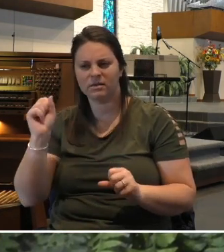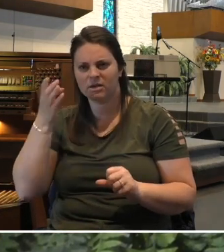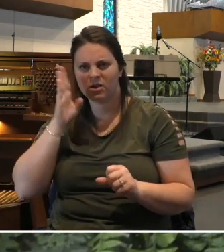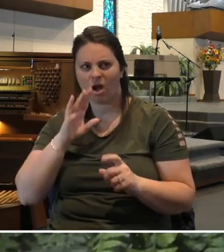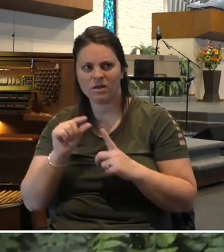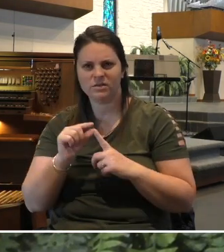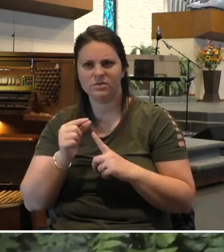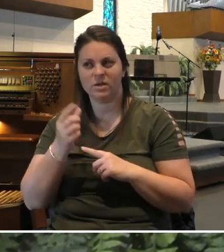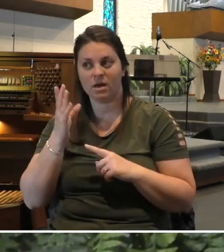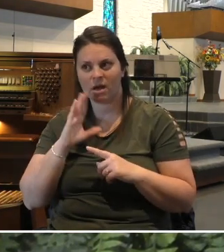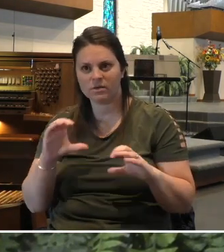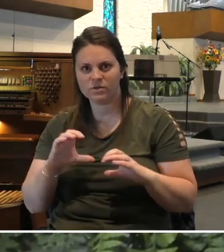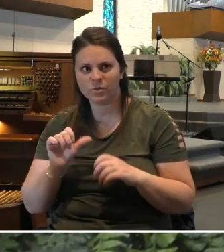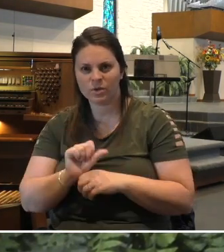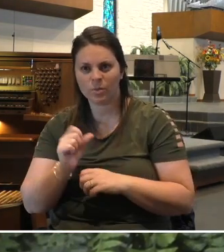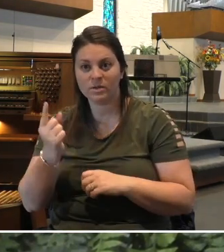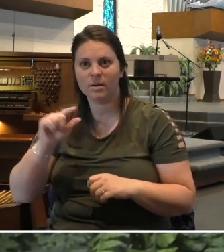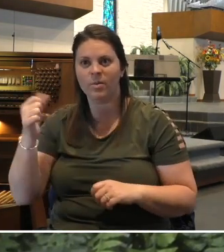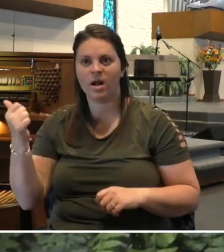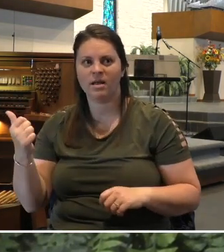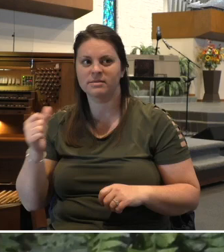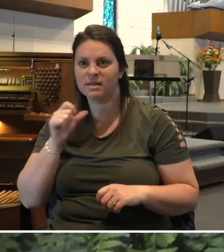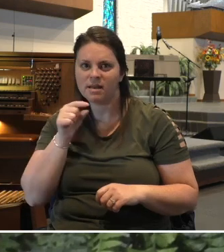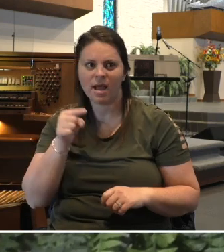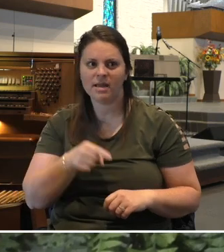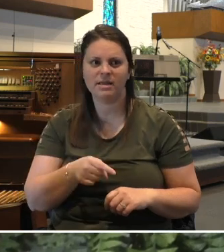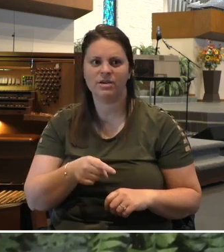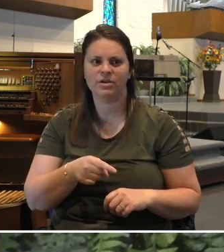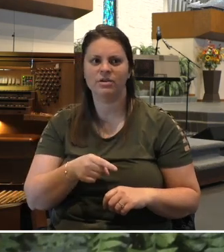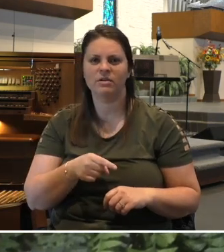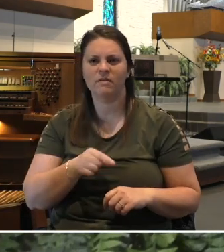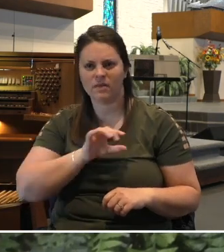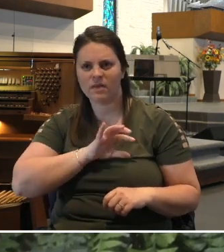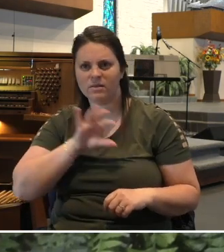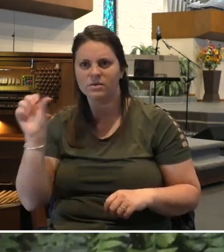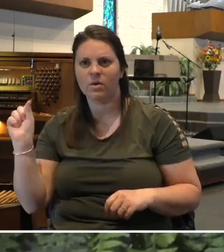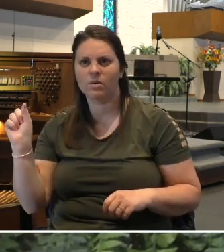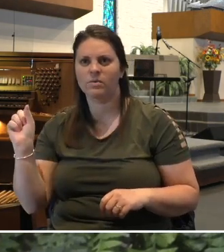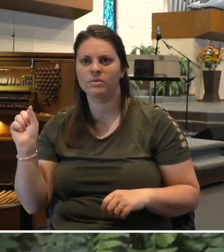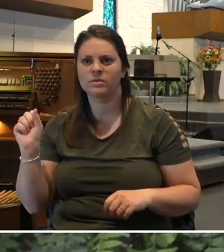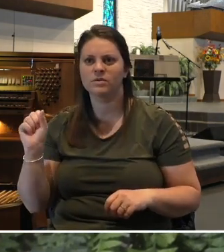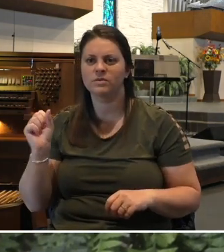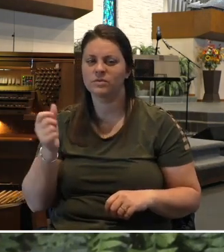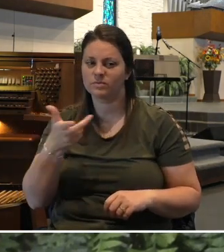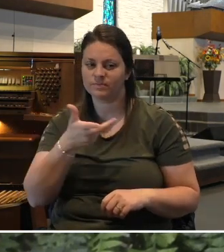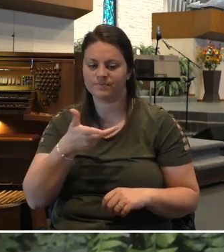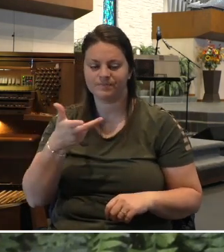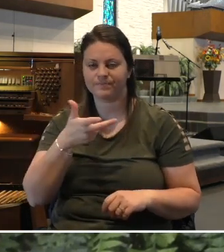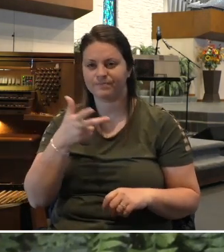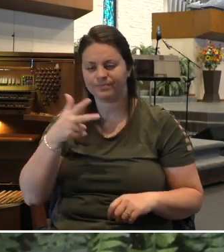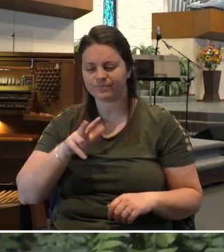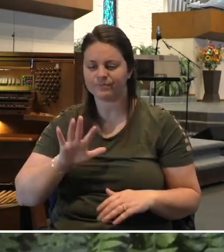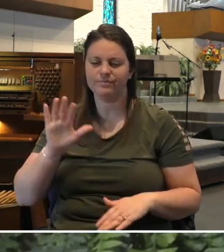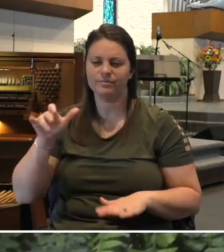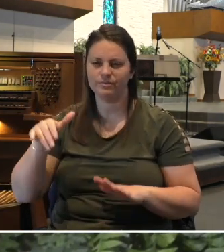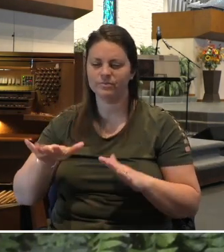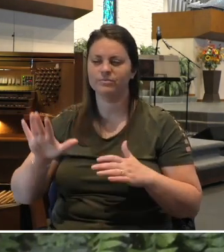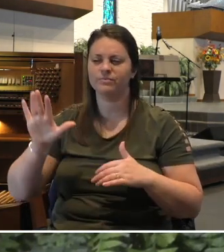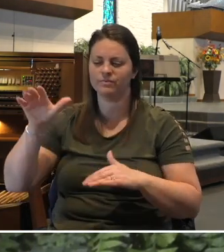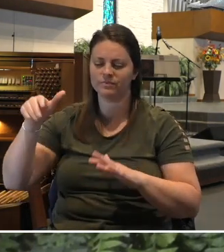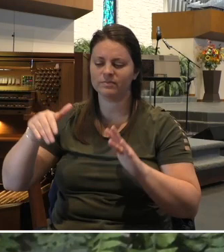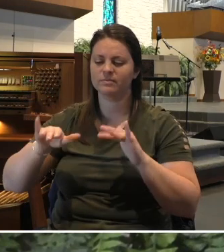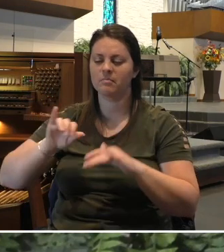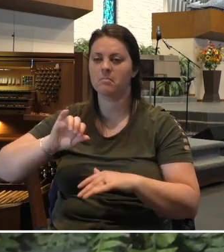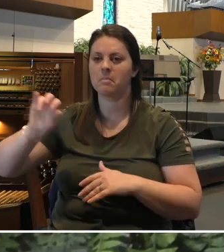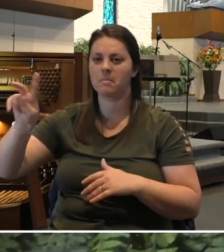the three women, they begin their long journey over the steep and rough terrain back to Jerusalem. Come,